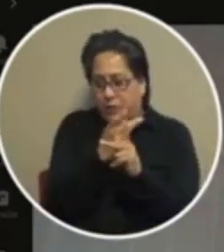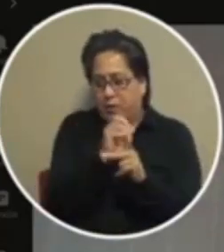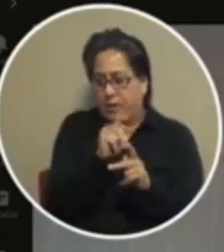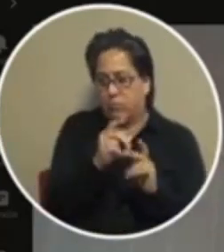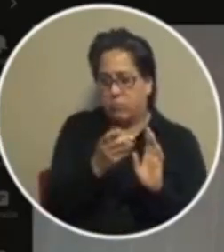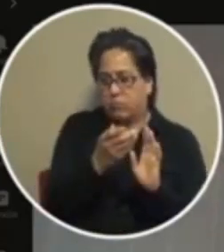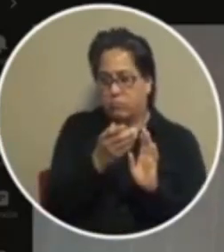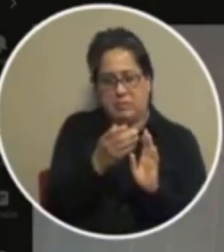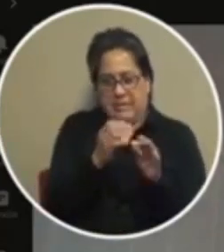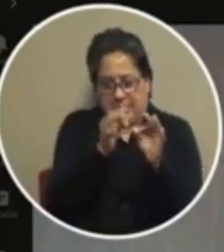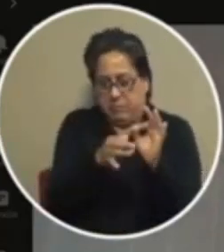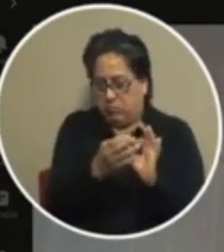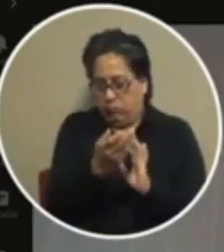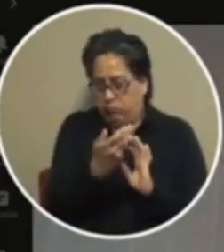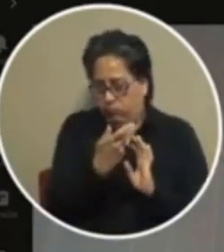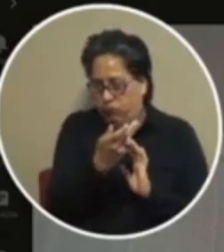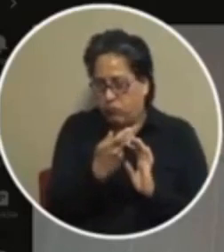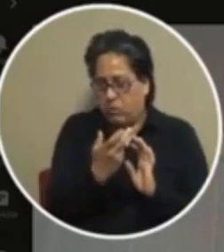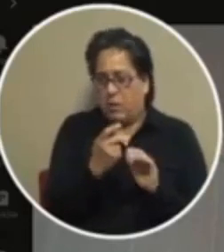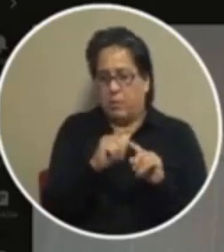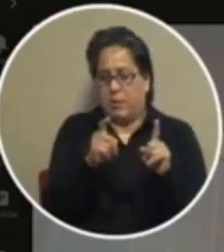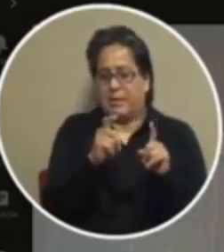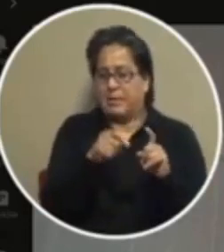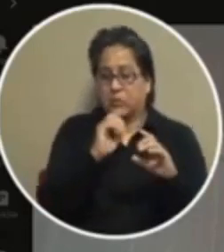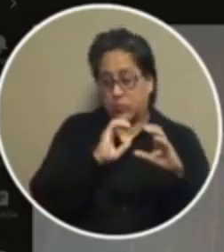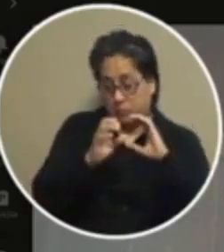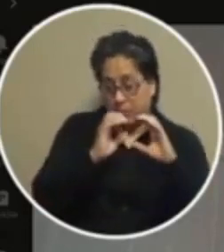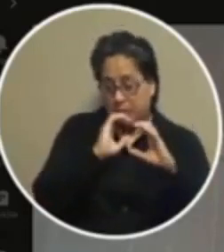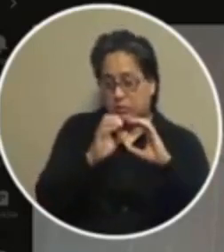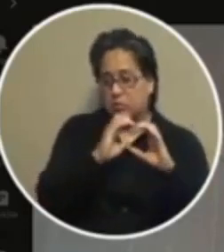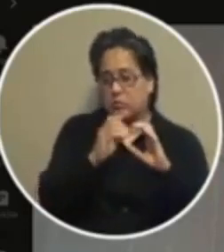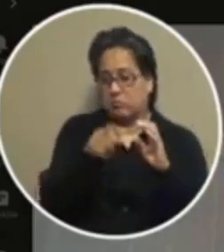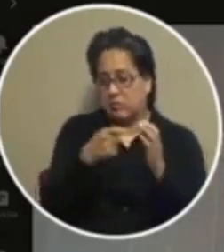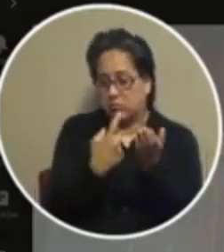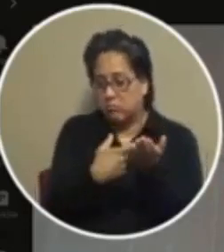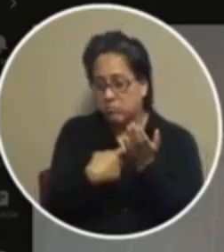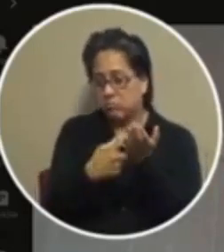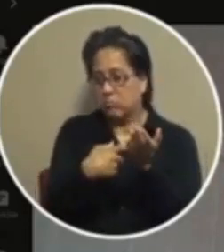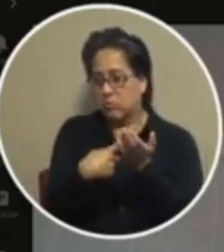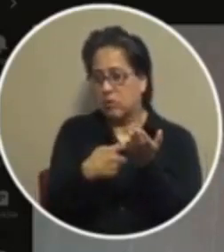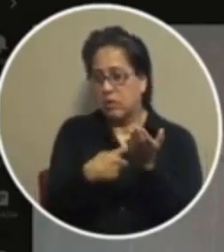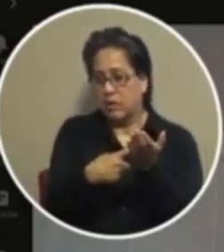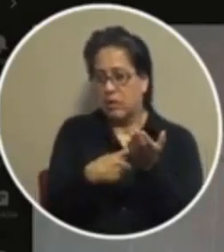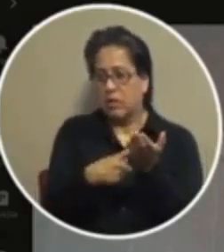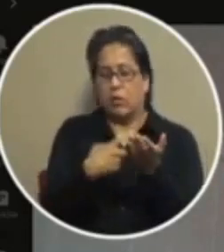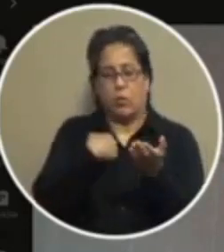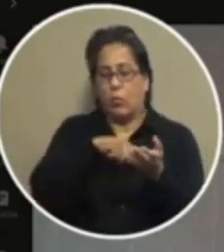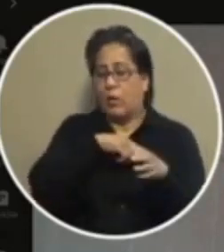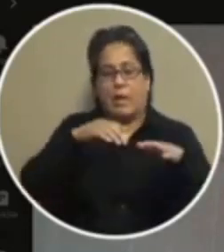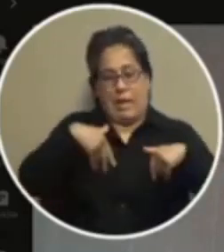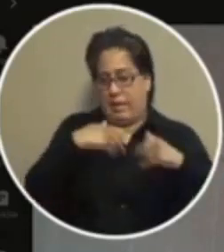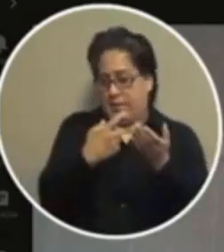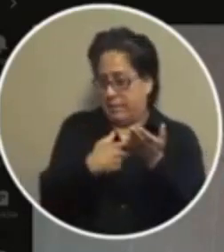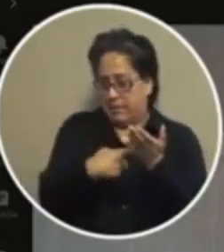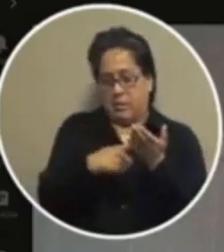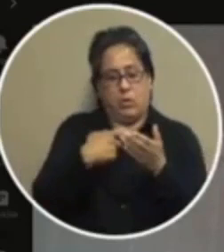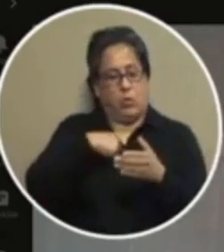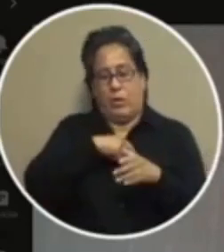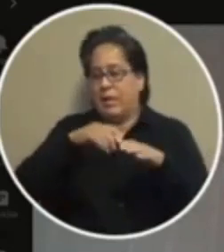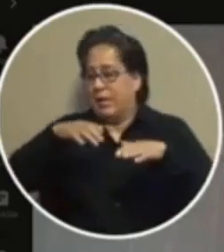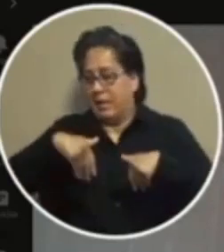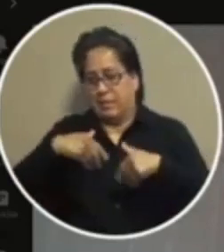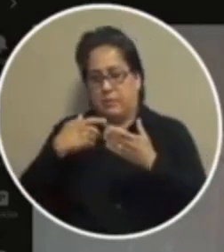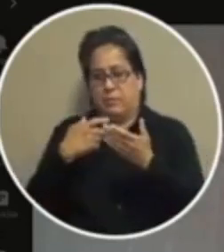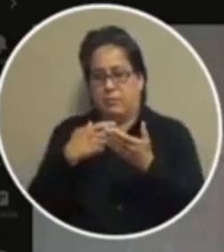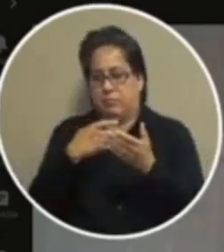it's as simple as that but there needs to be communication and there needs to be a discussion and there has not been that communication and there has not been that